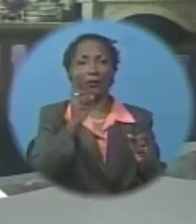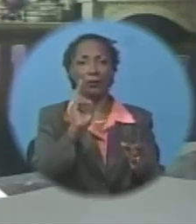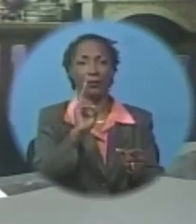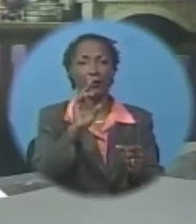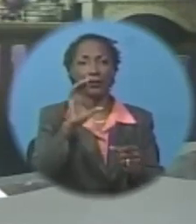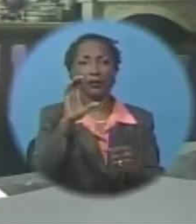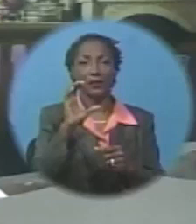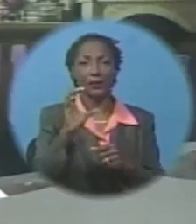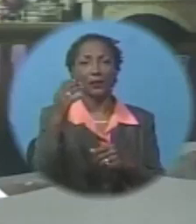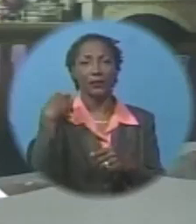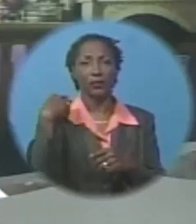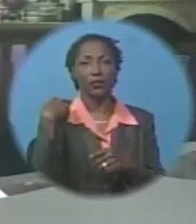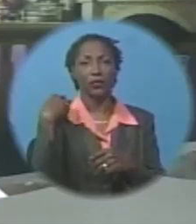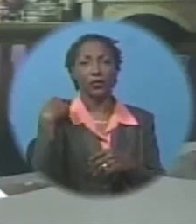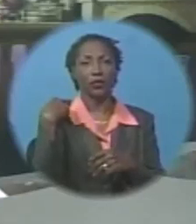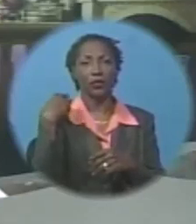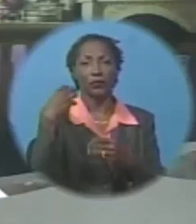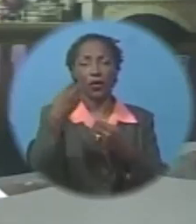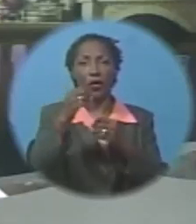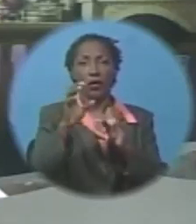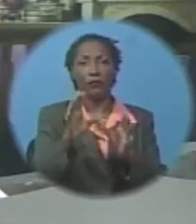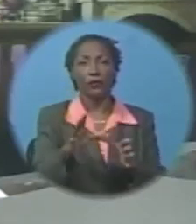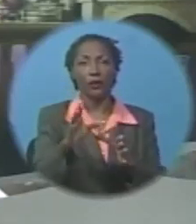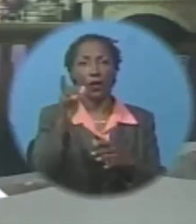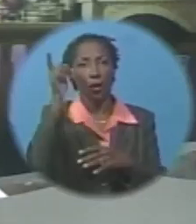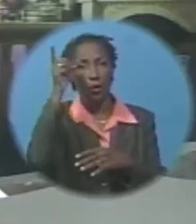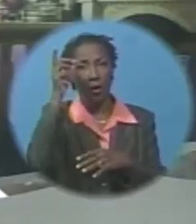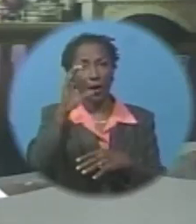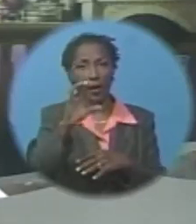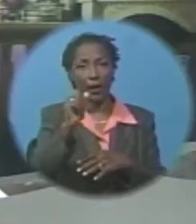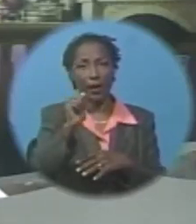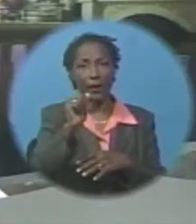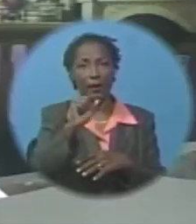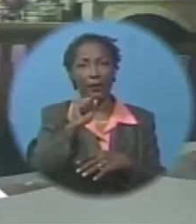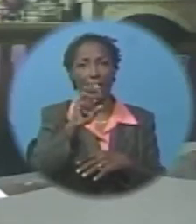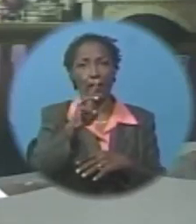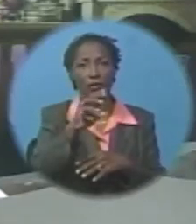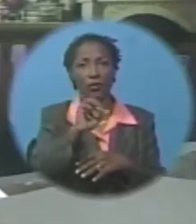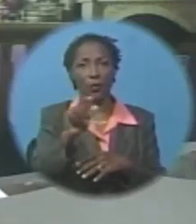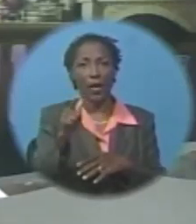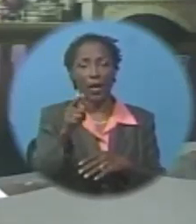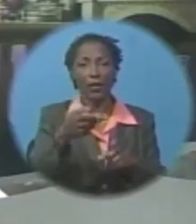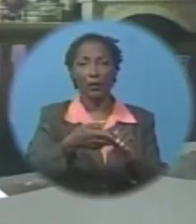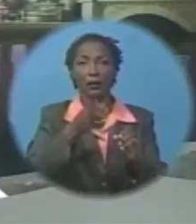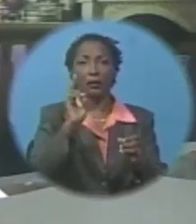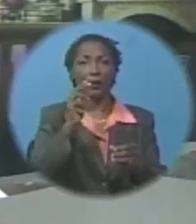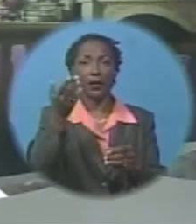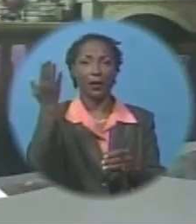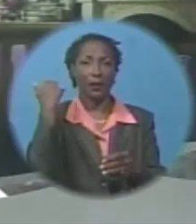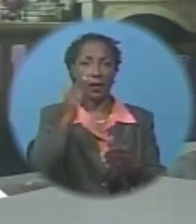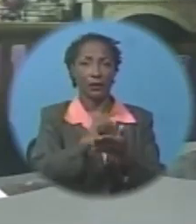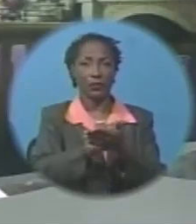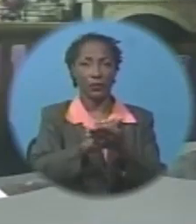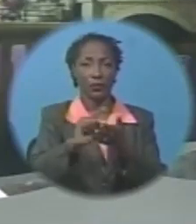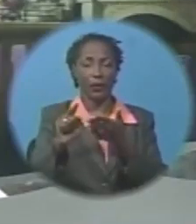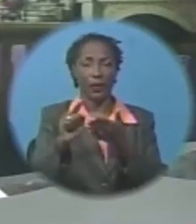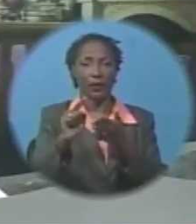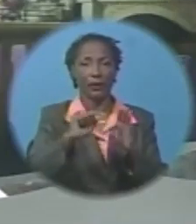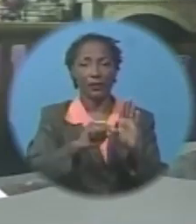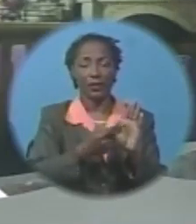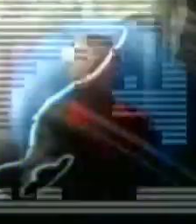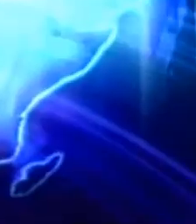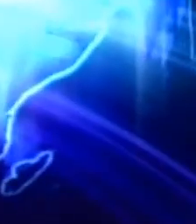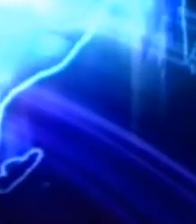commercial officer, Lloyd Caswell. His resignation reportedly took effect last week. Caswell was appointed to the post in 2014.